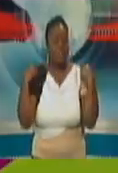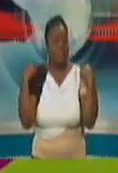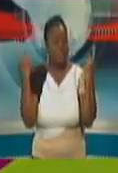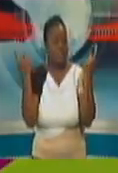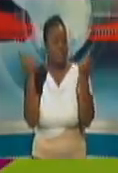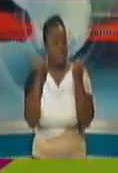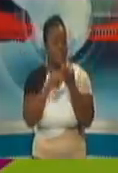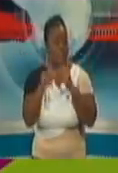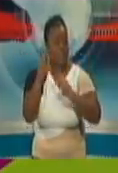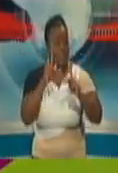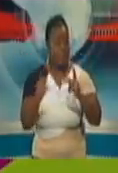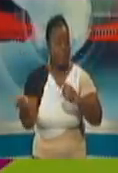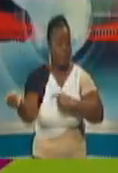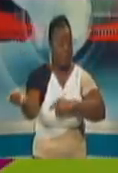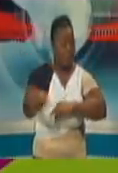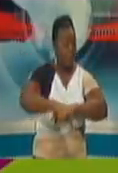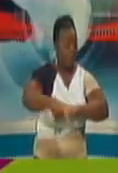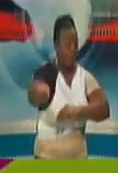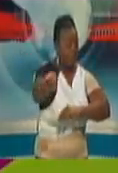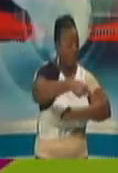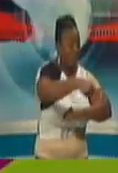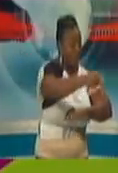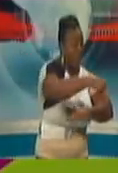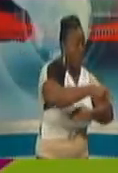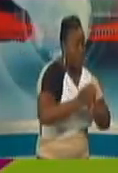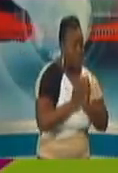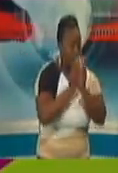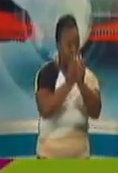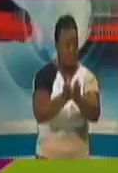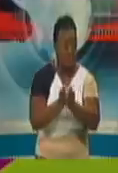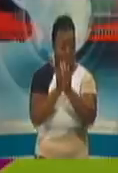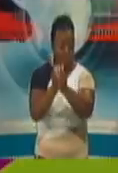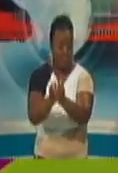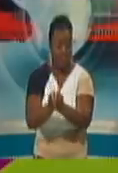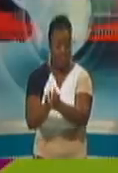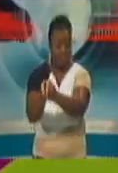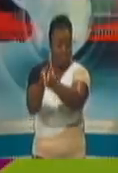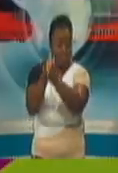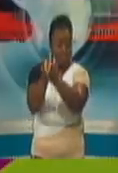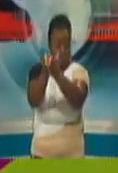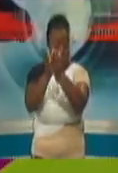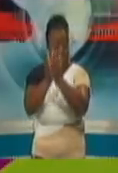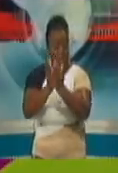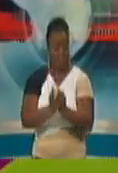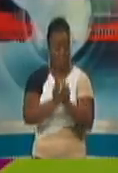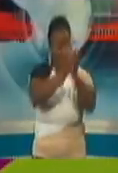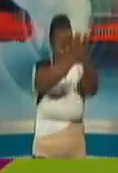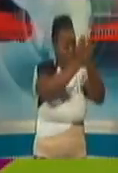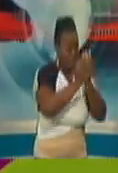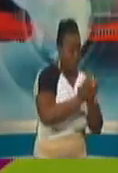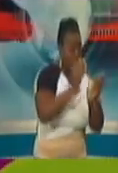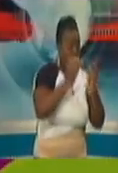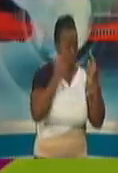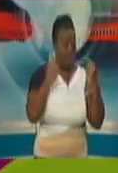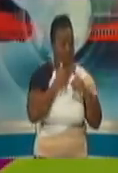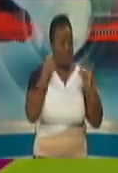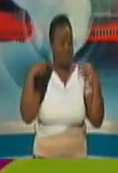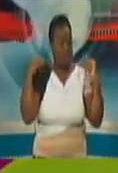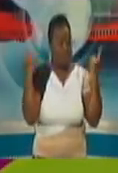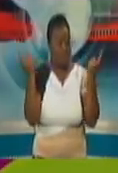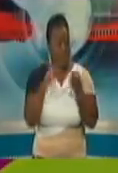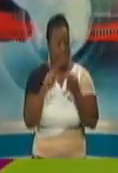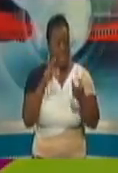illegally in fair numbers, you know, anywhere along the border, and that if it is that we may have flattened the curve,